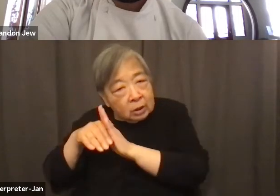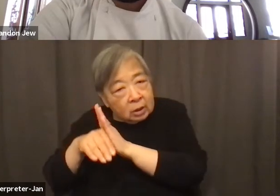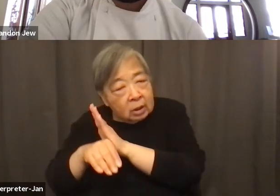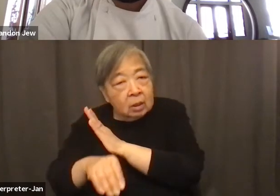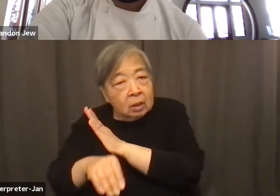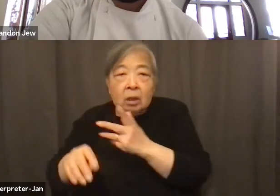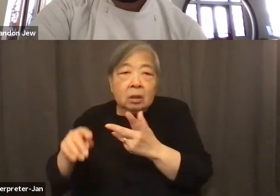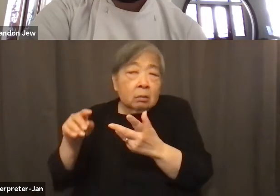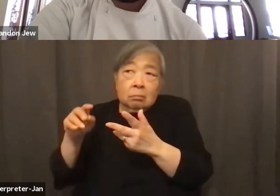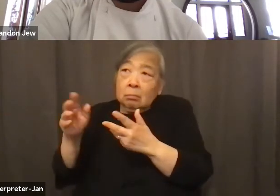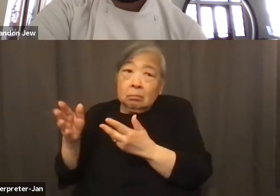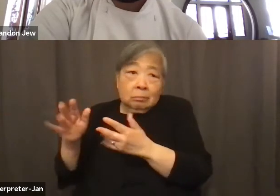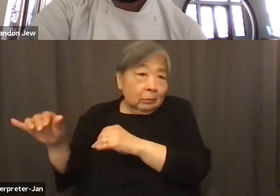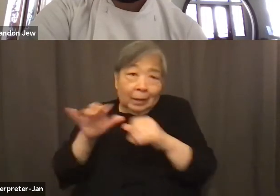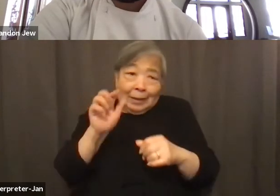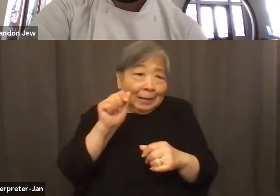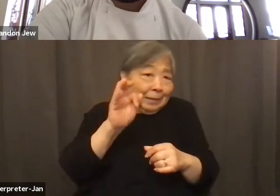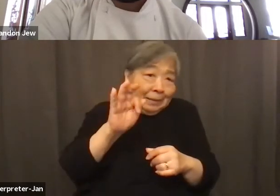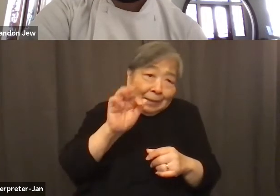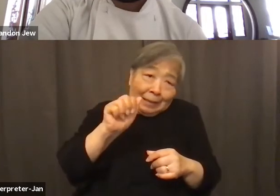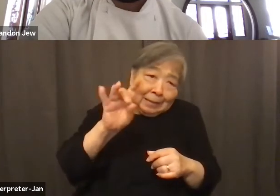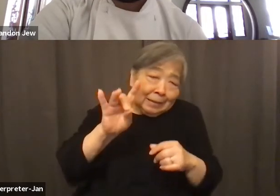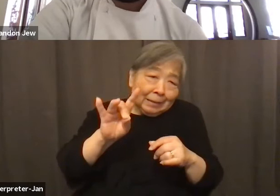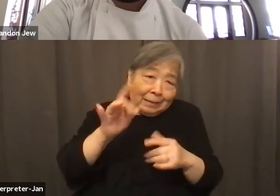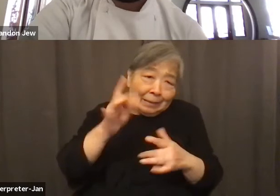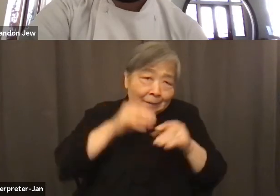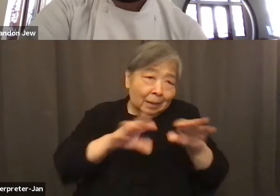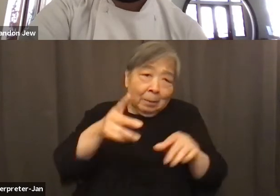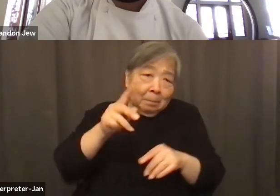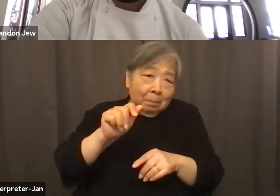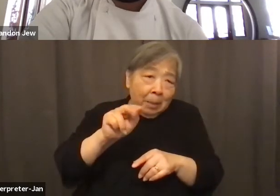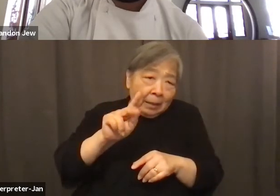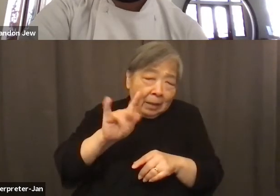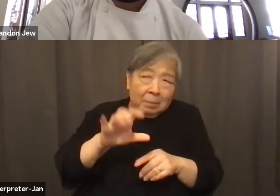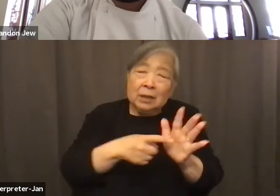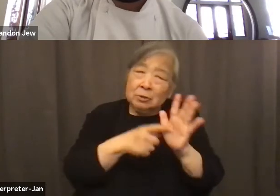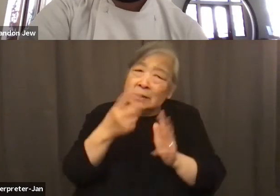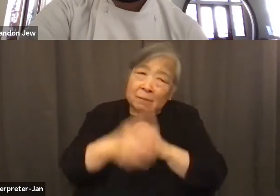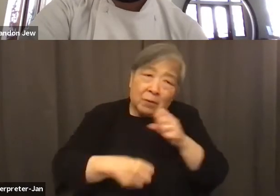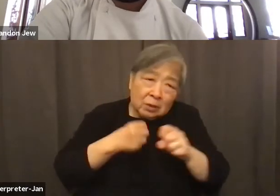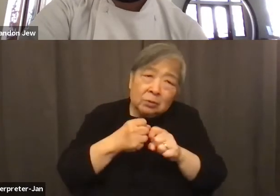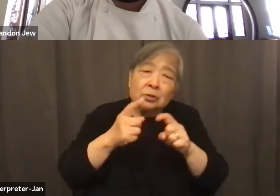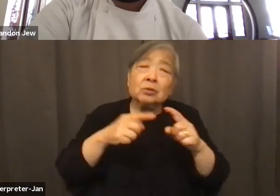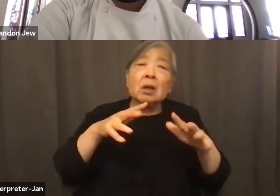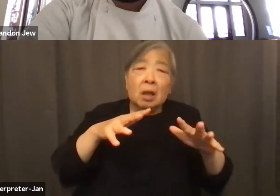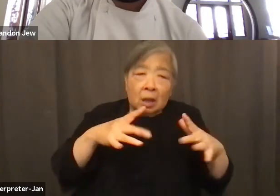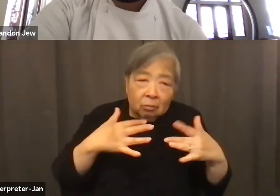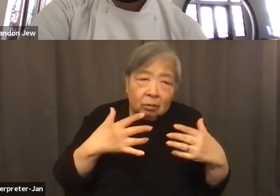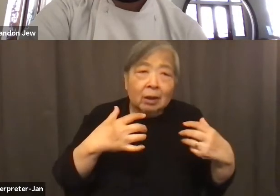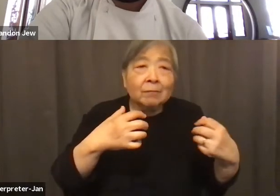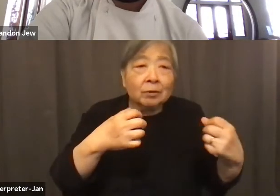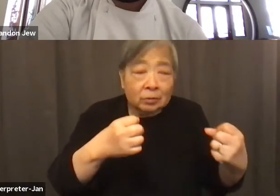1918 pandemic, which took multiple years. So, and what we can give is encouragement.